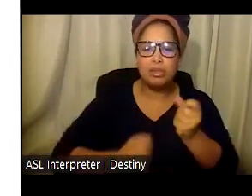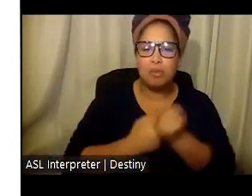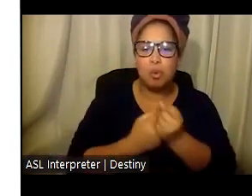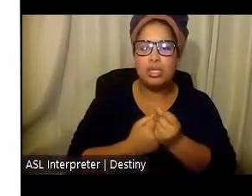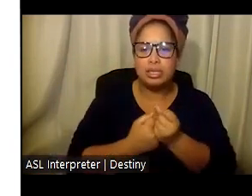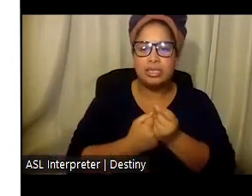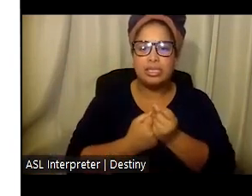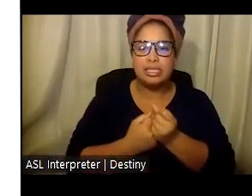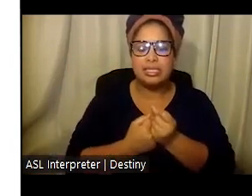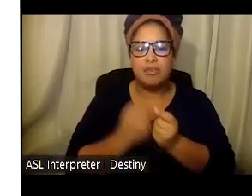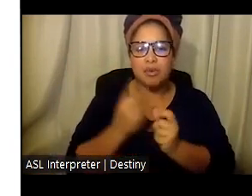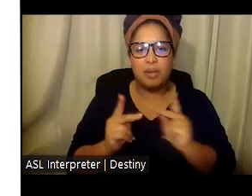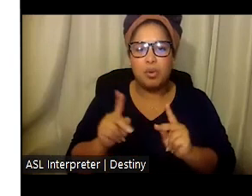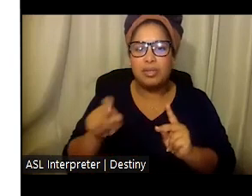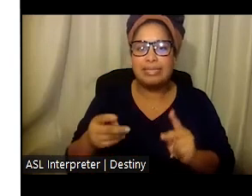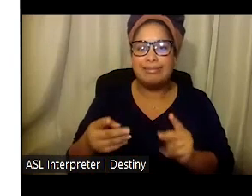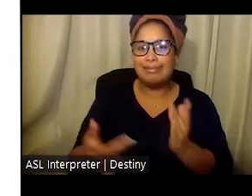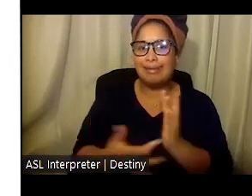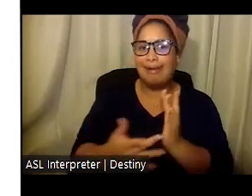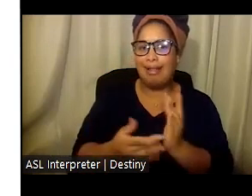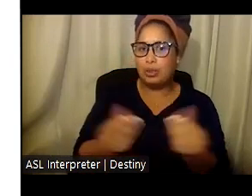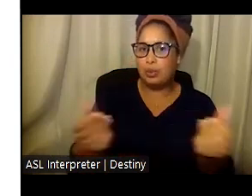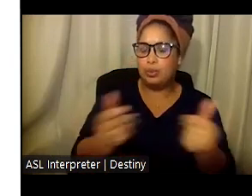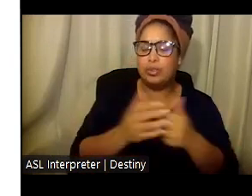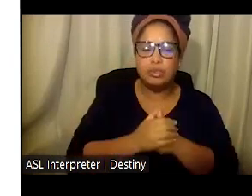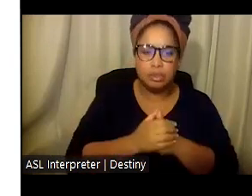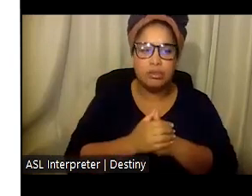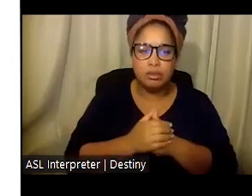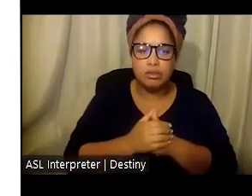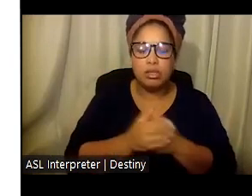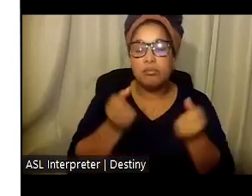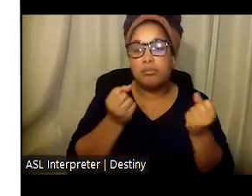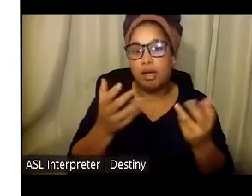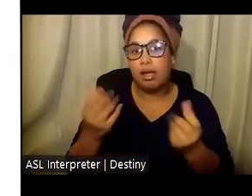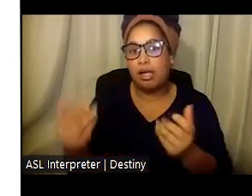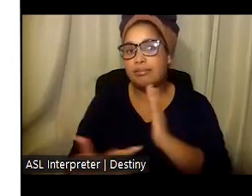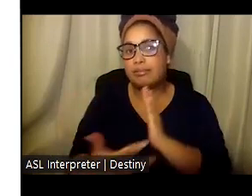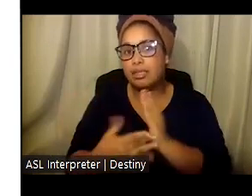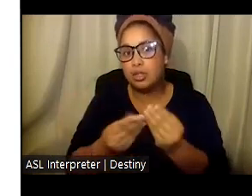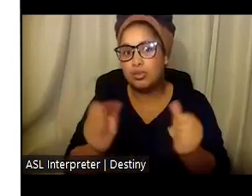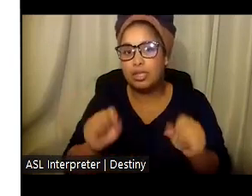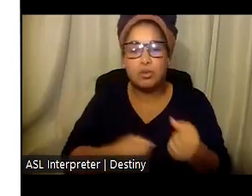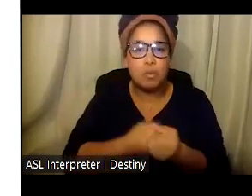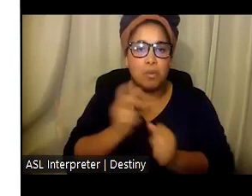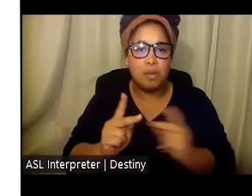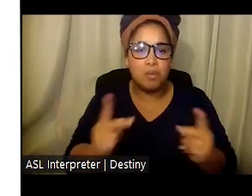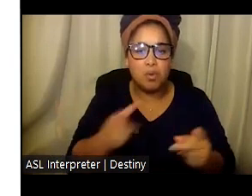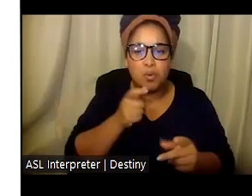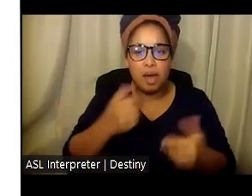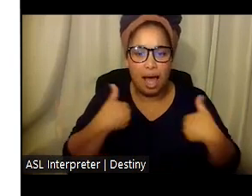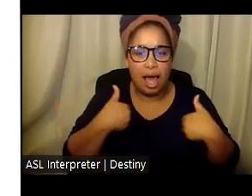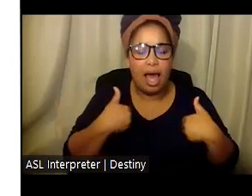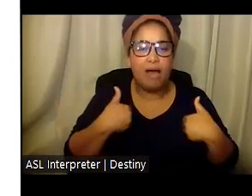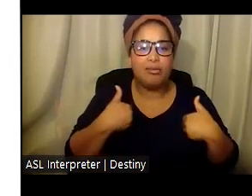technology solutions. There are so many technology solutions that can support people with having greater